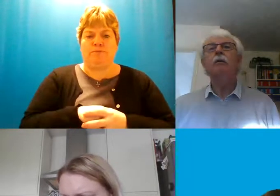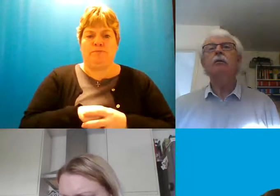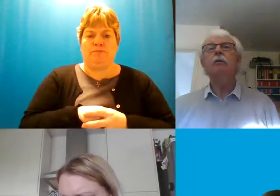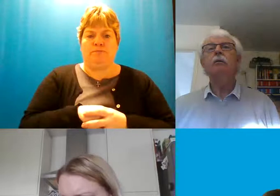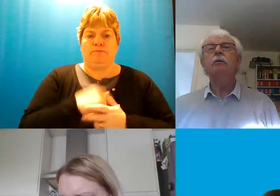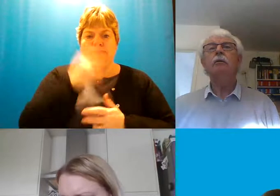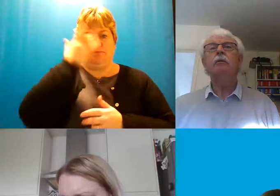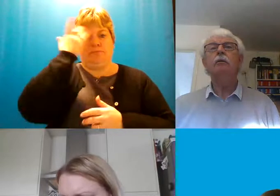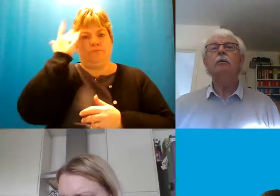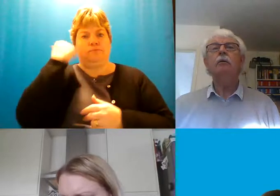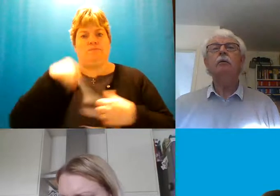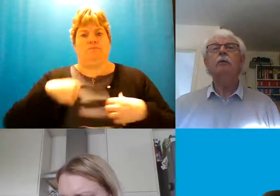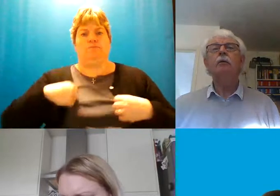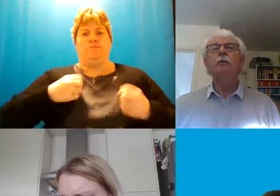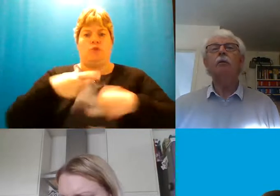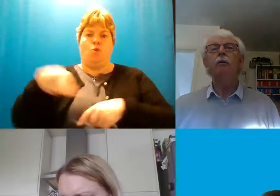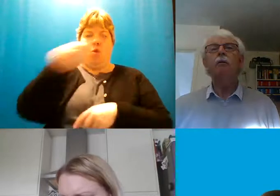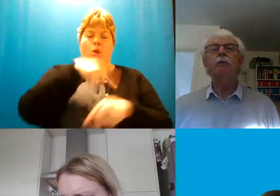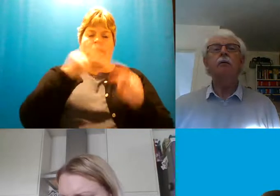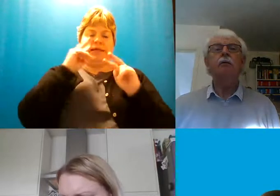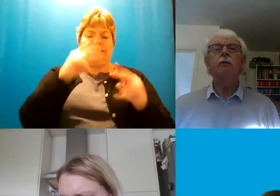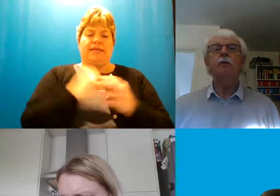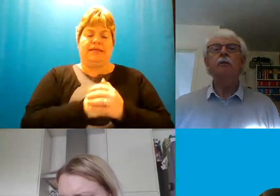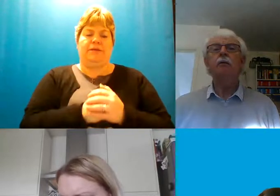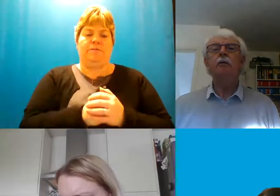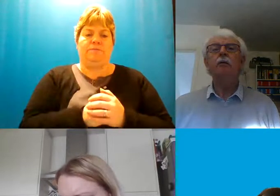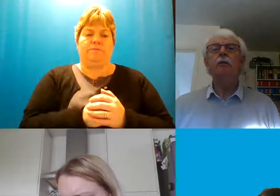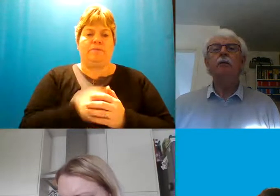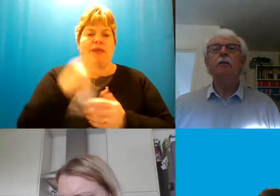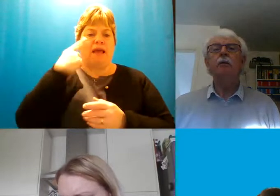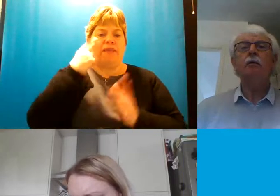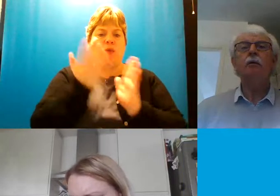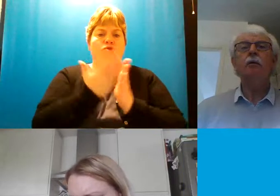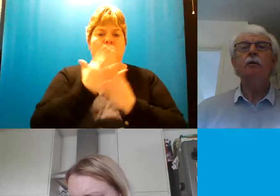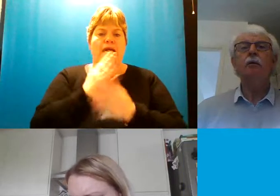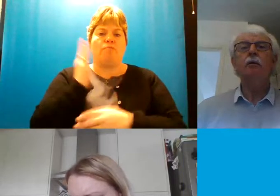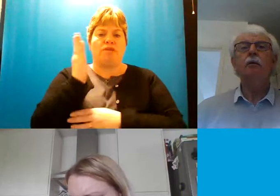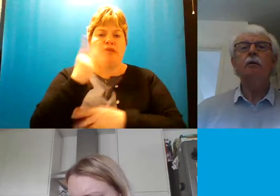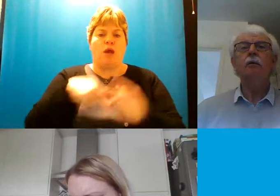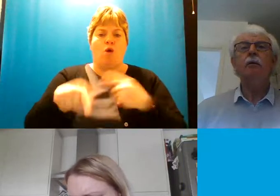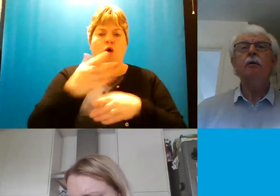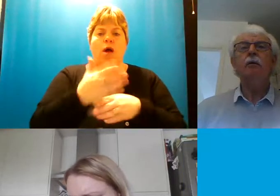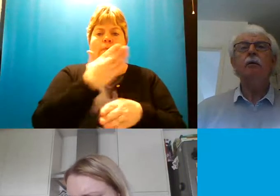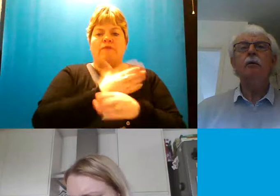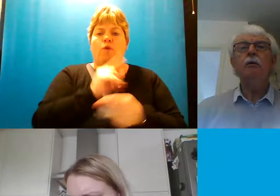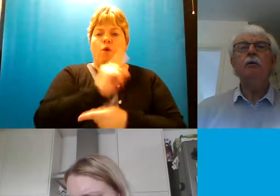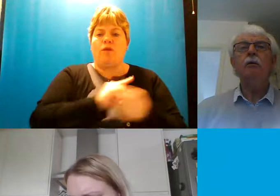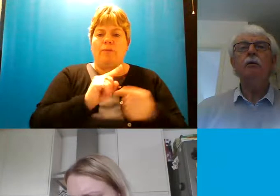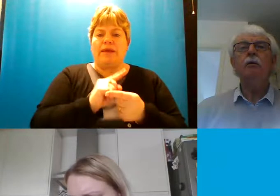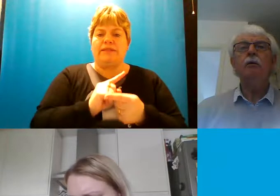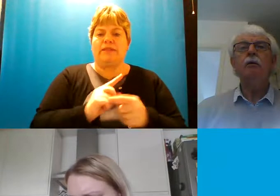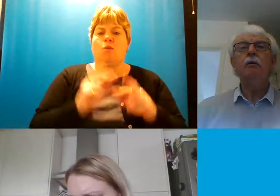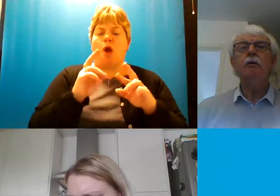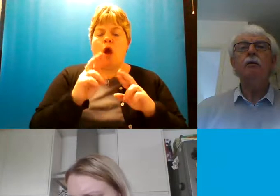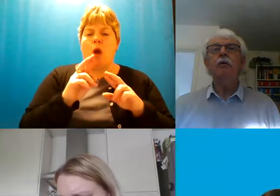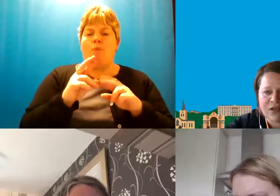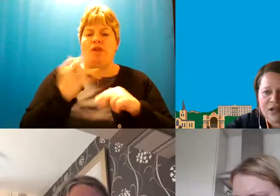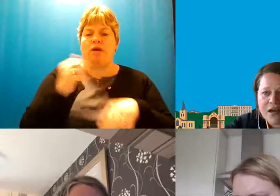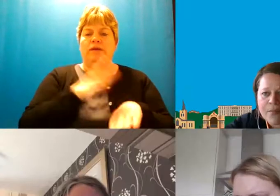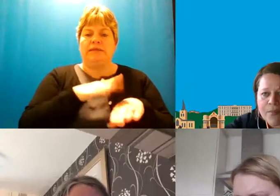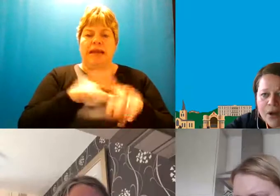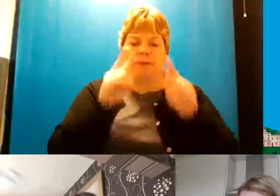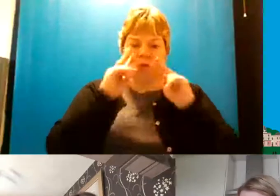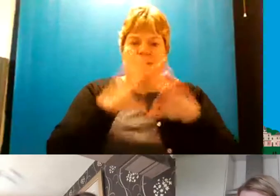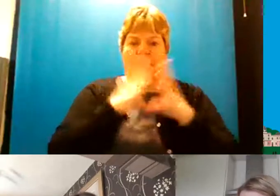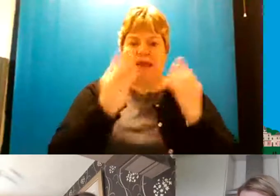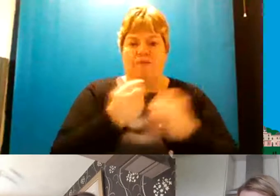my on my screen so everybody can see it now i think we shared the presentation out with people prior to this meeting so hopefully you've got the chance to see it all